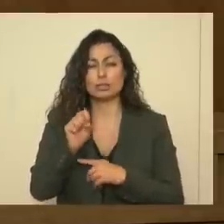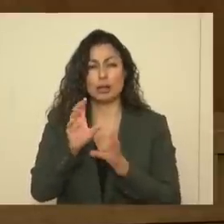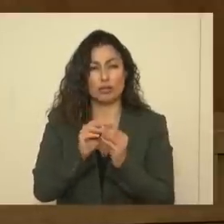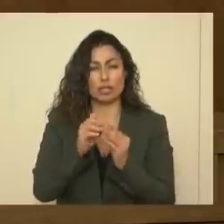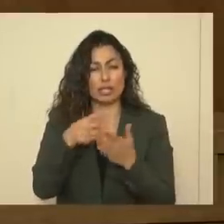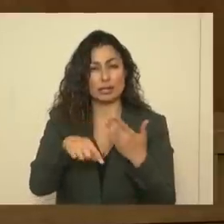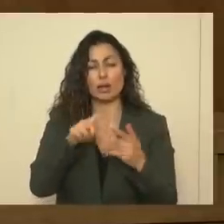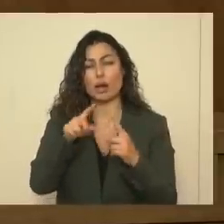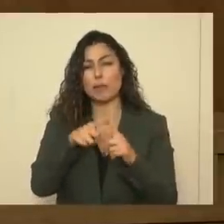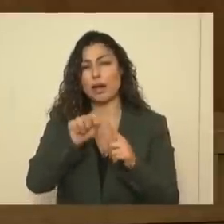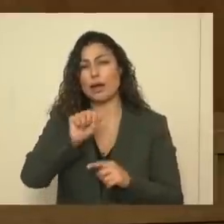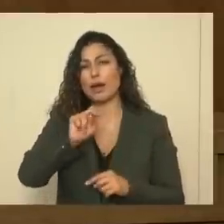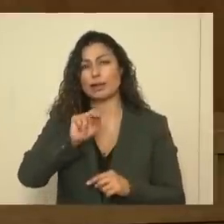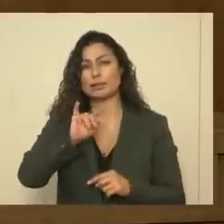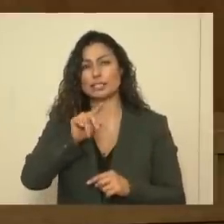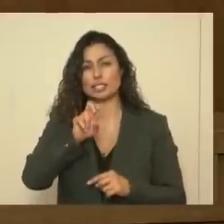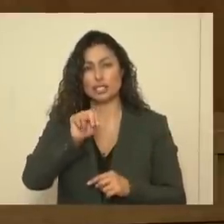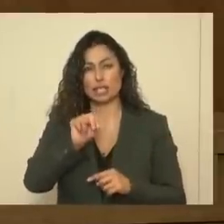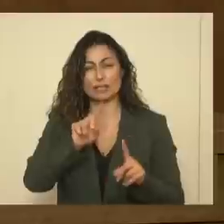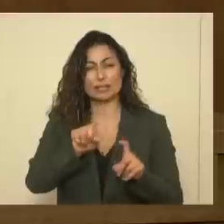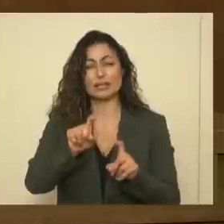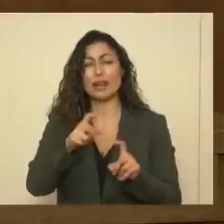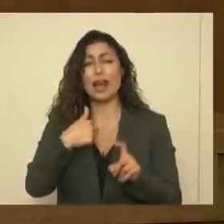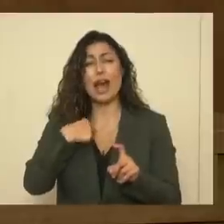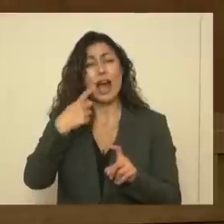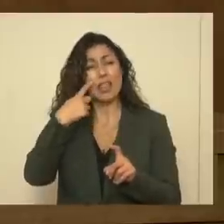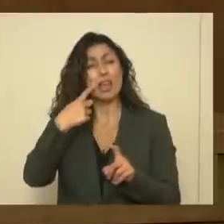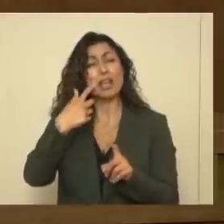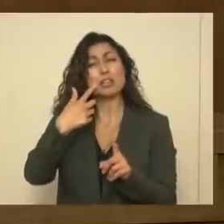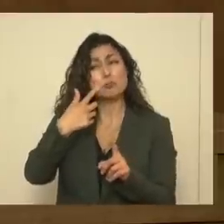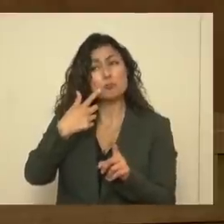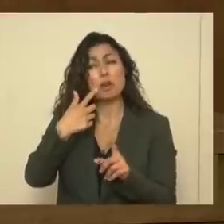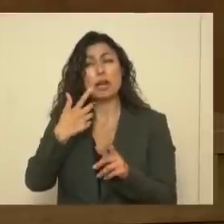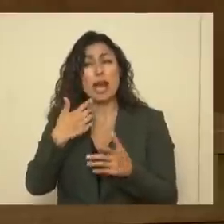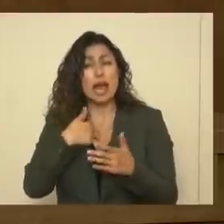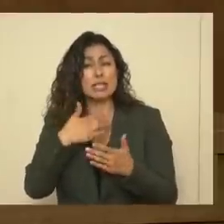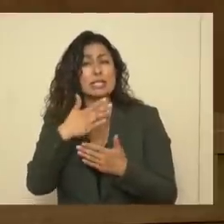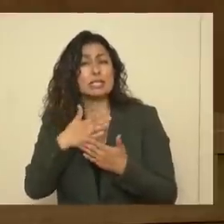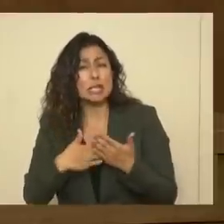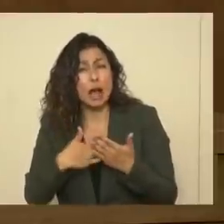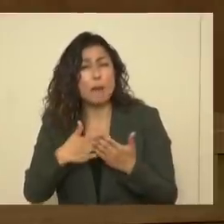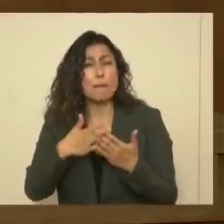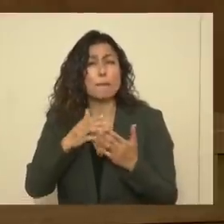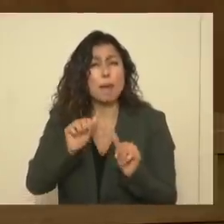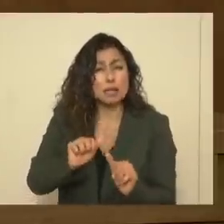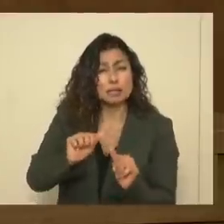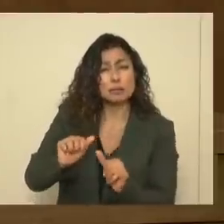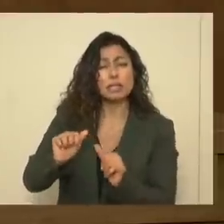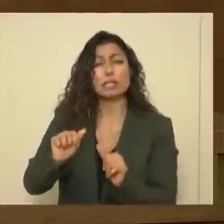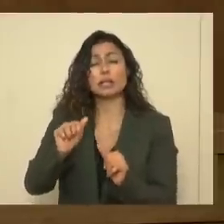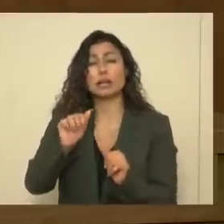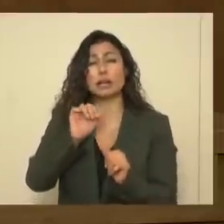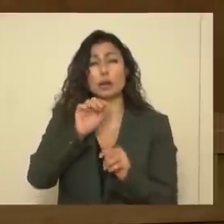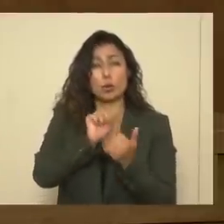where we are with antigen testing. I think it holds promise. And between that and pooling, I believe that we have the